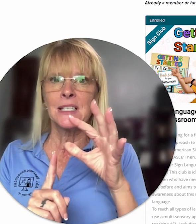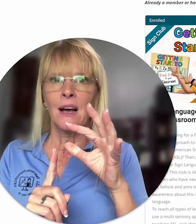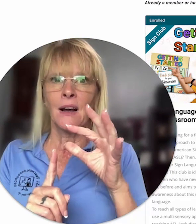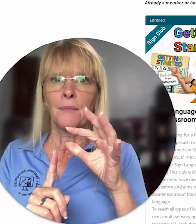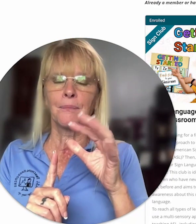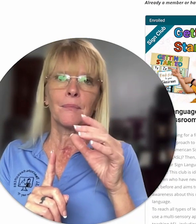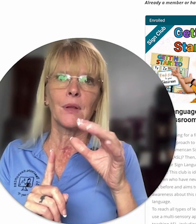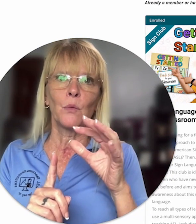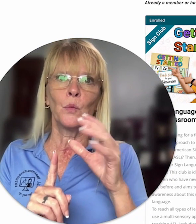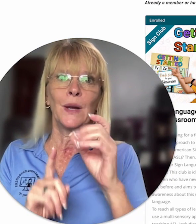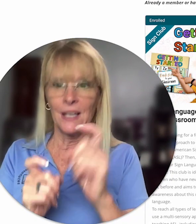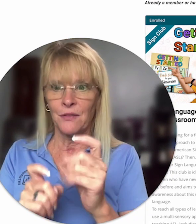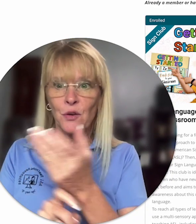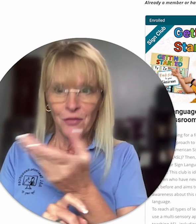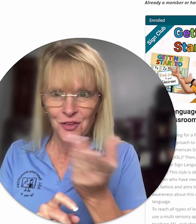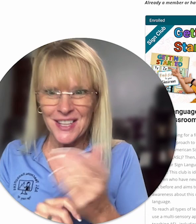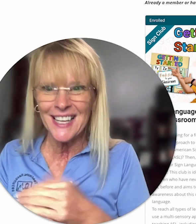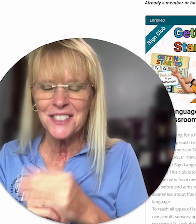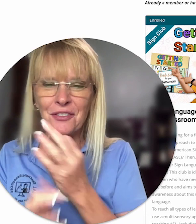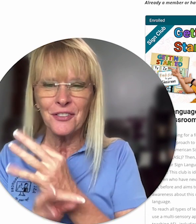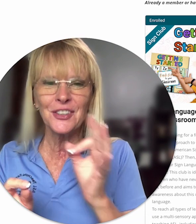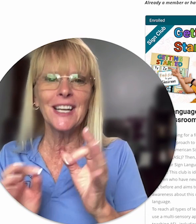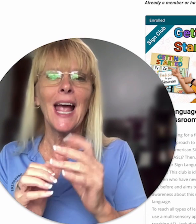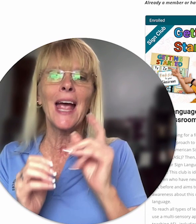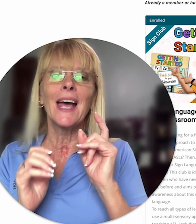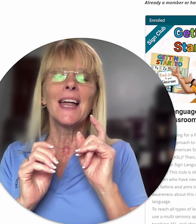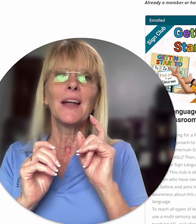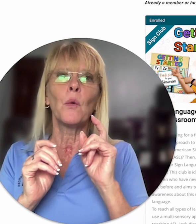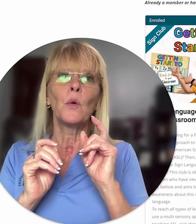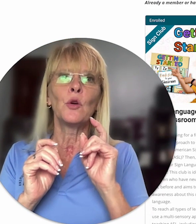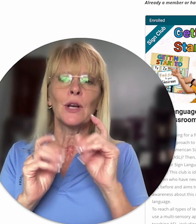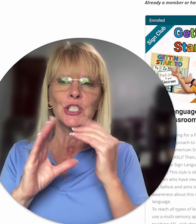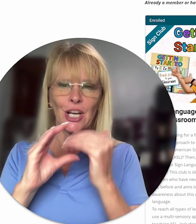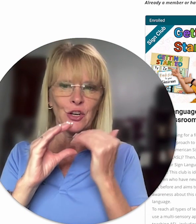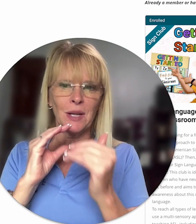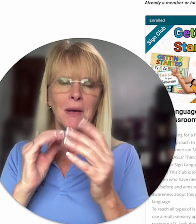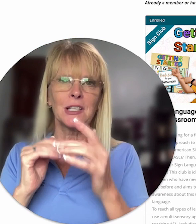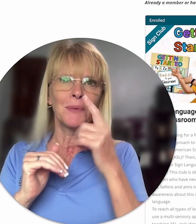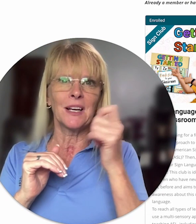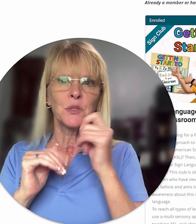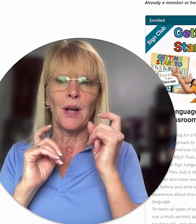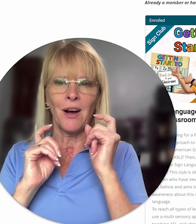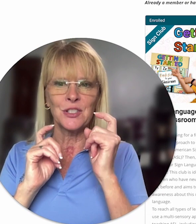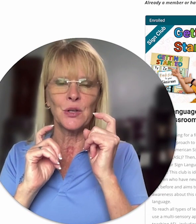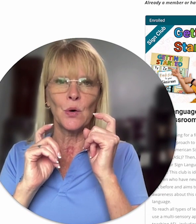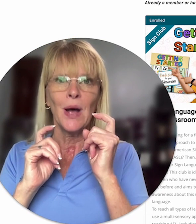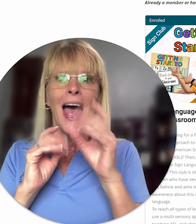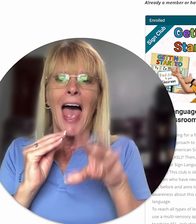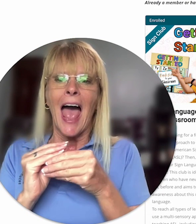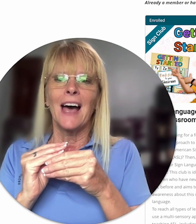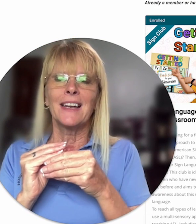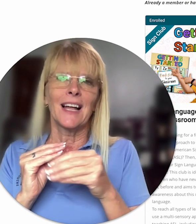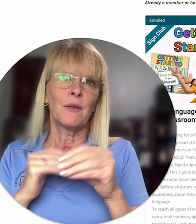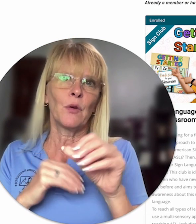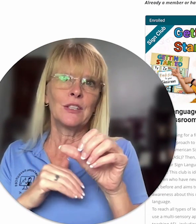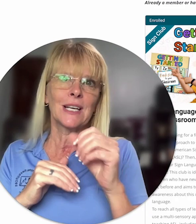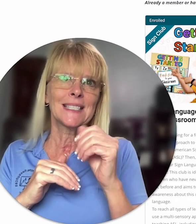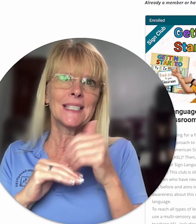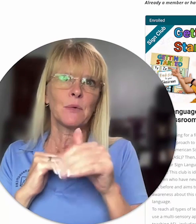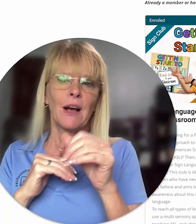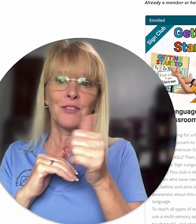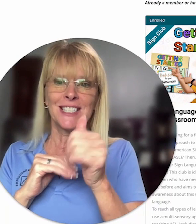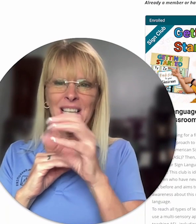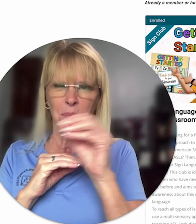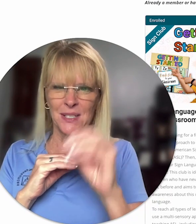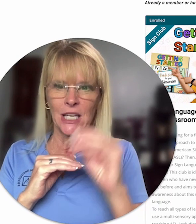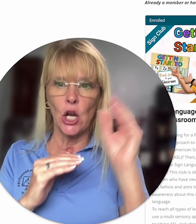we give you a few things for free and you can check your emails because we also add like we just